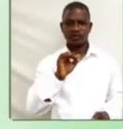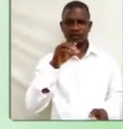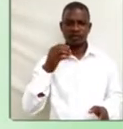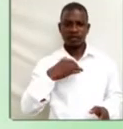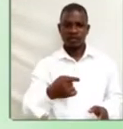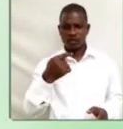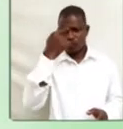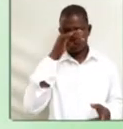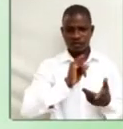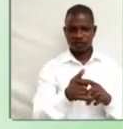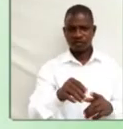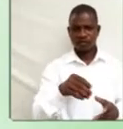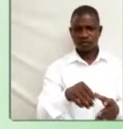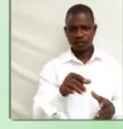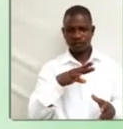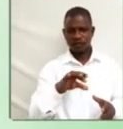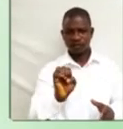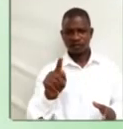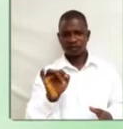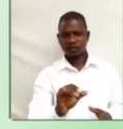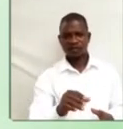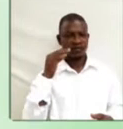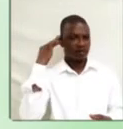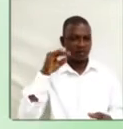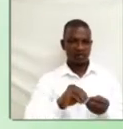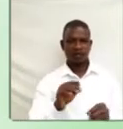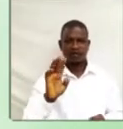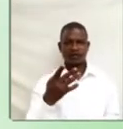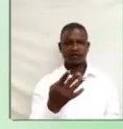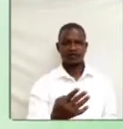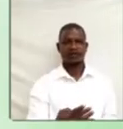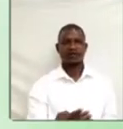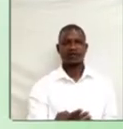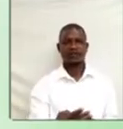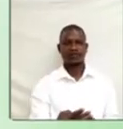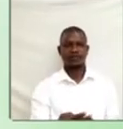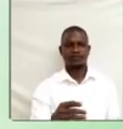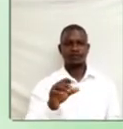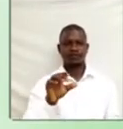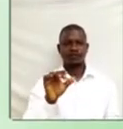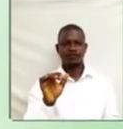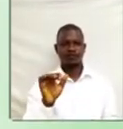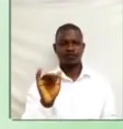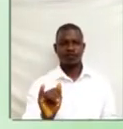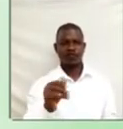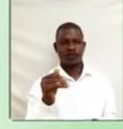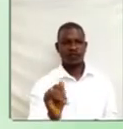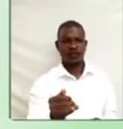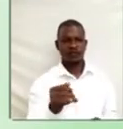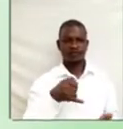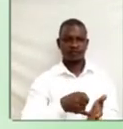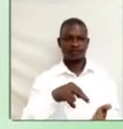conscience. Etc. Sound number 14. Y. Y.